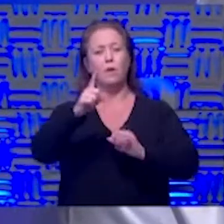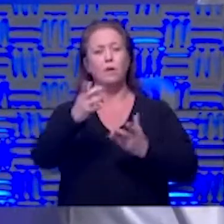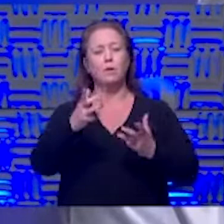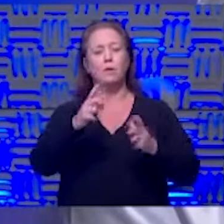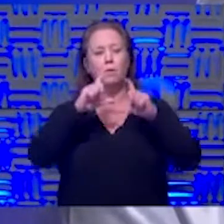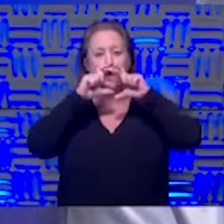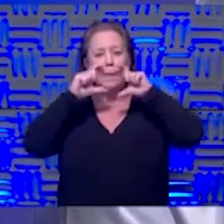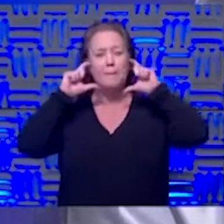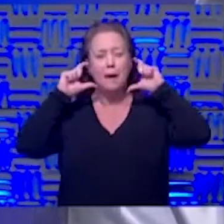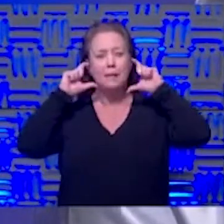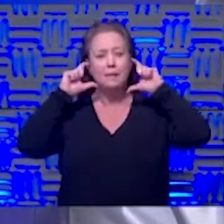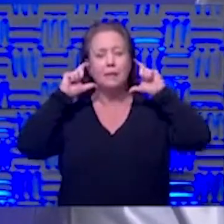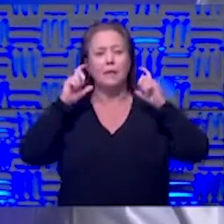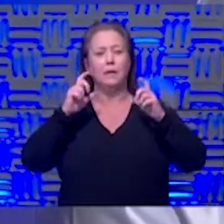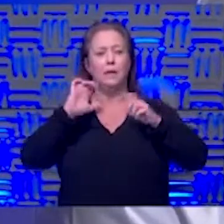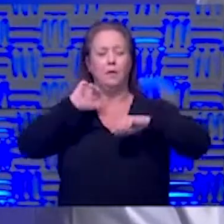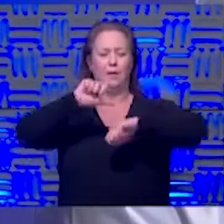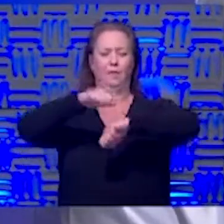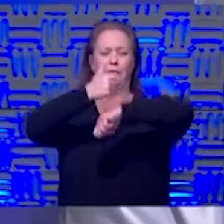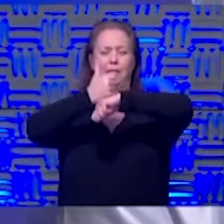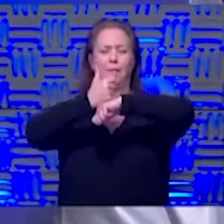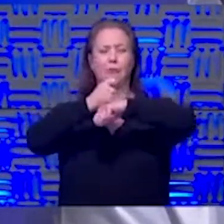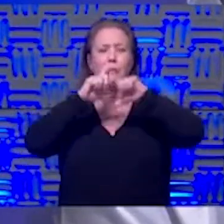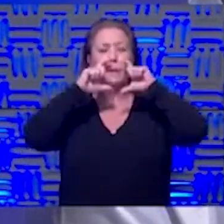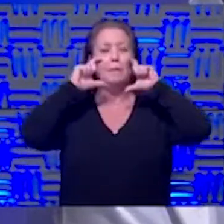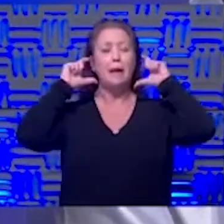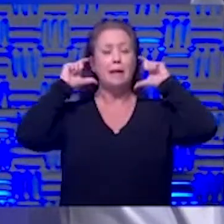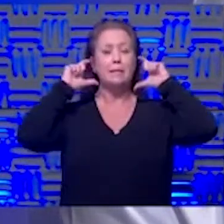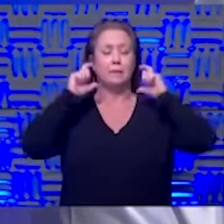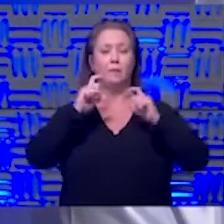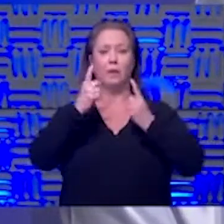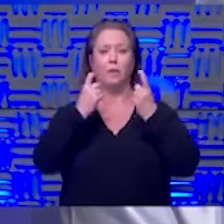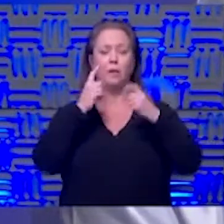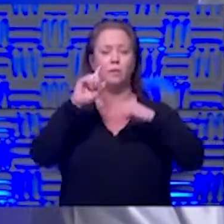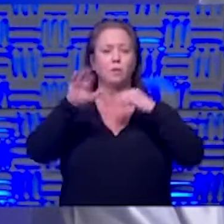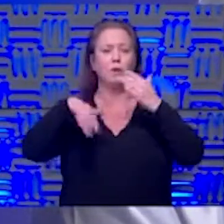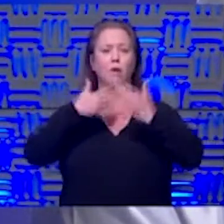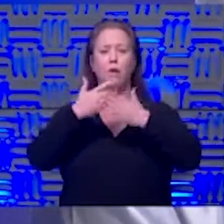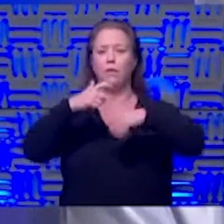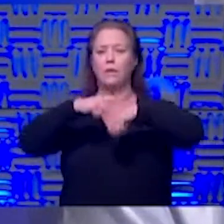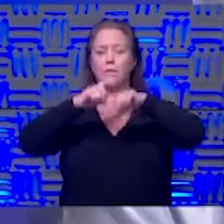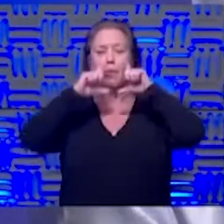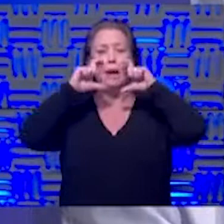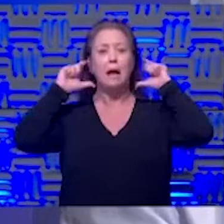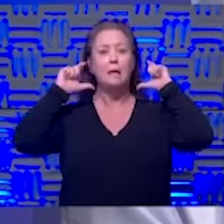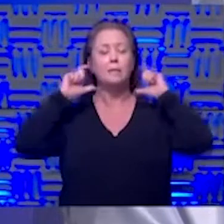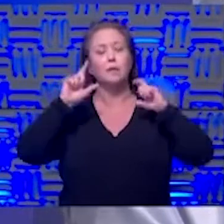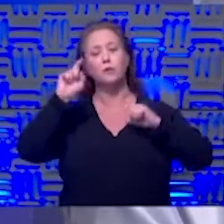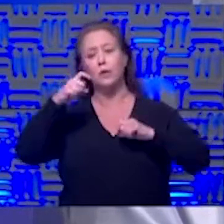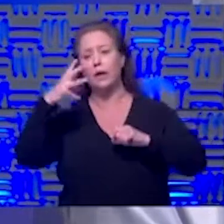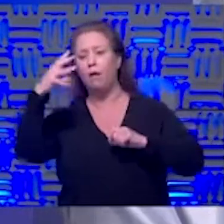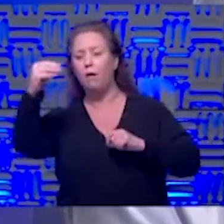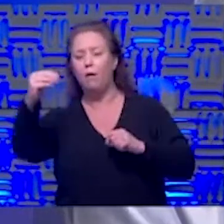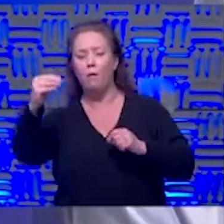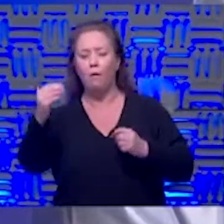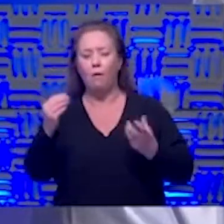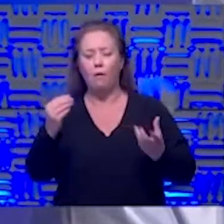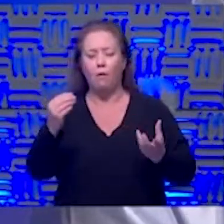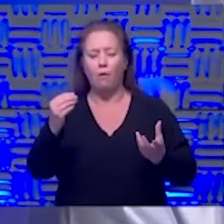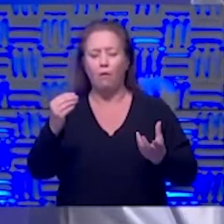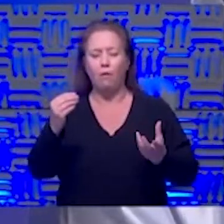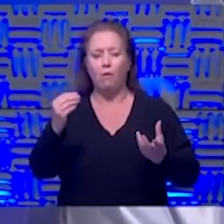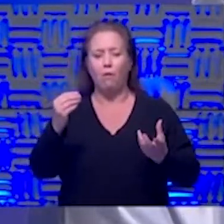wear the mask and we have to re-establish that the mask we get questions all the time about masks will it should I go there if